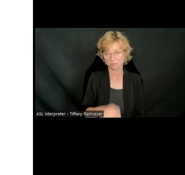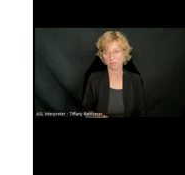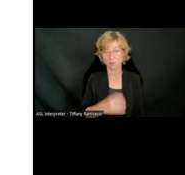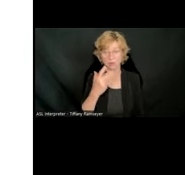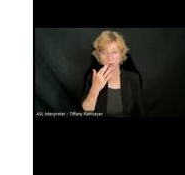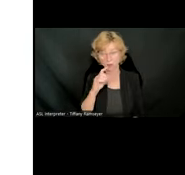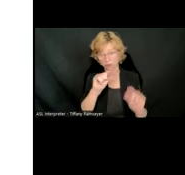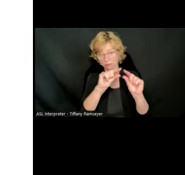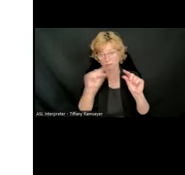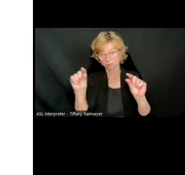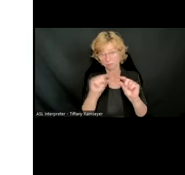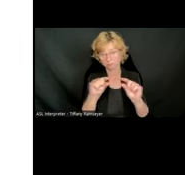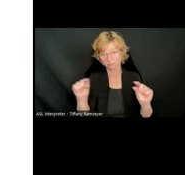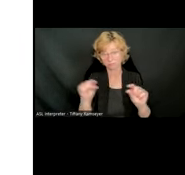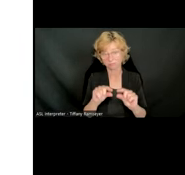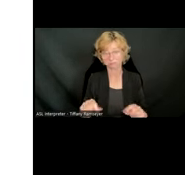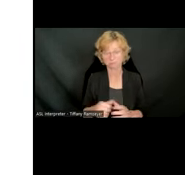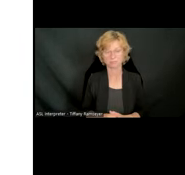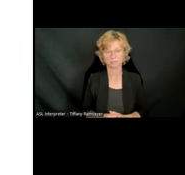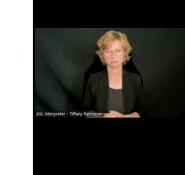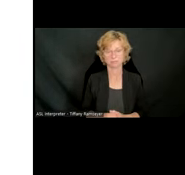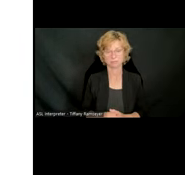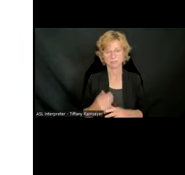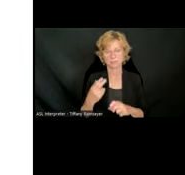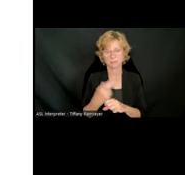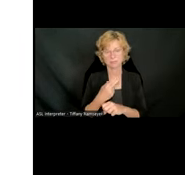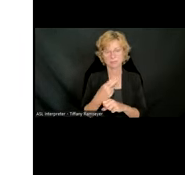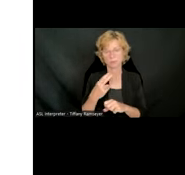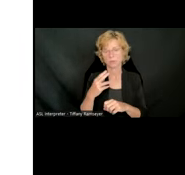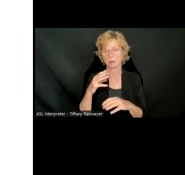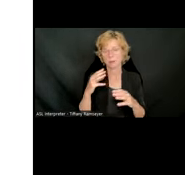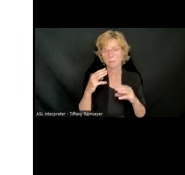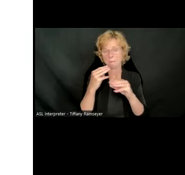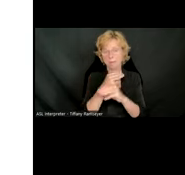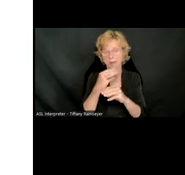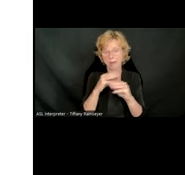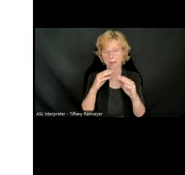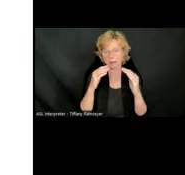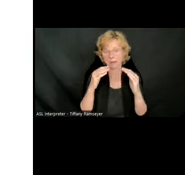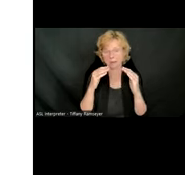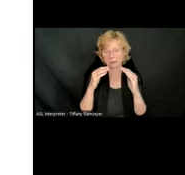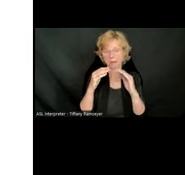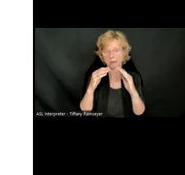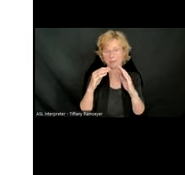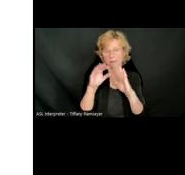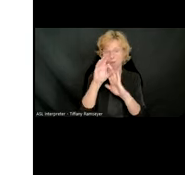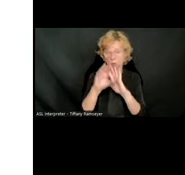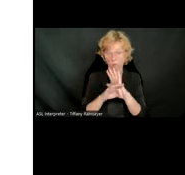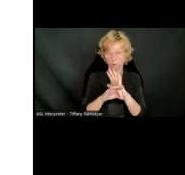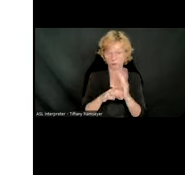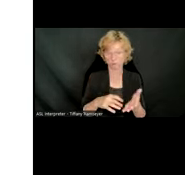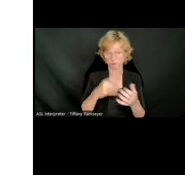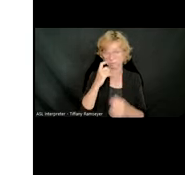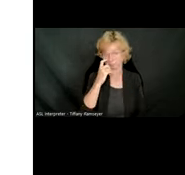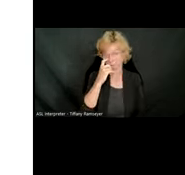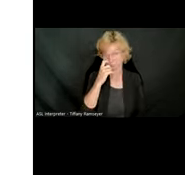Read and access math equations using MathML. X subscript 1 baseline plus 457 X subscript